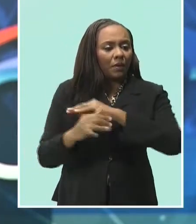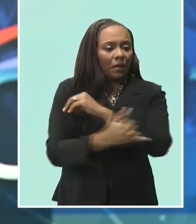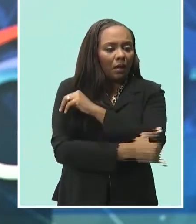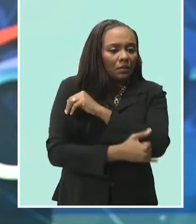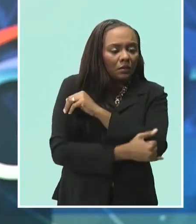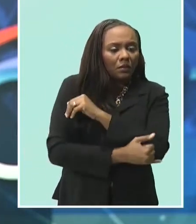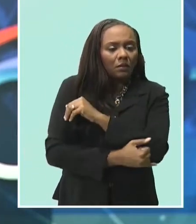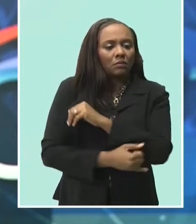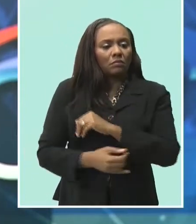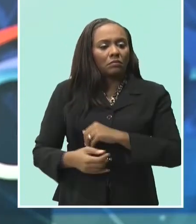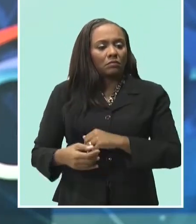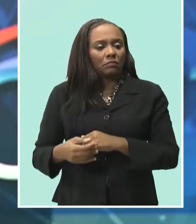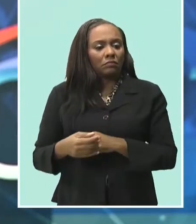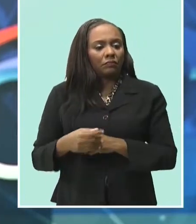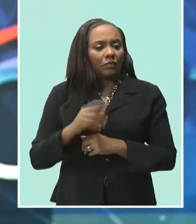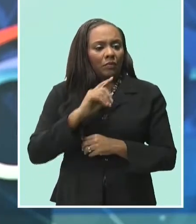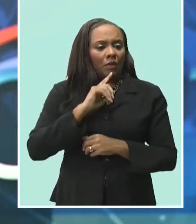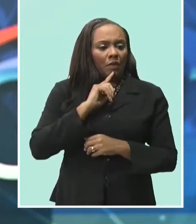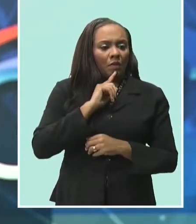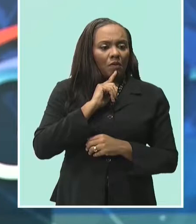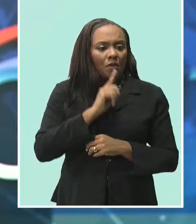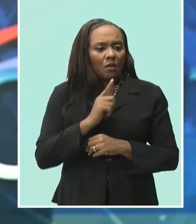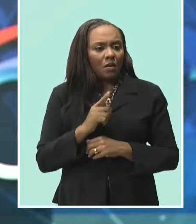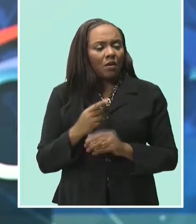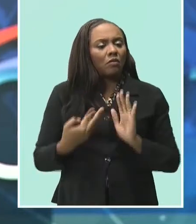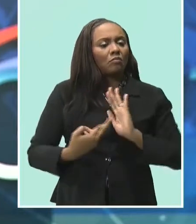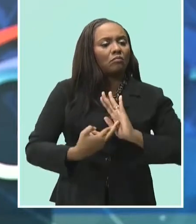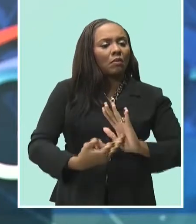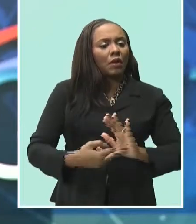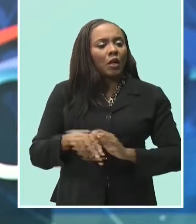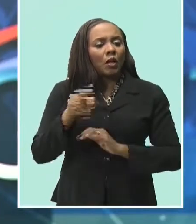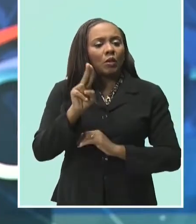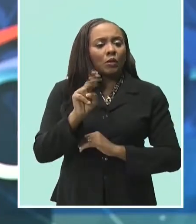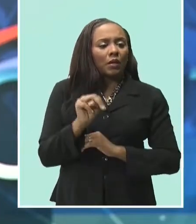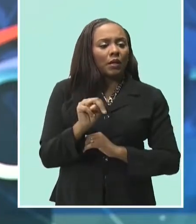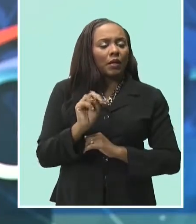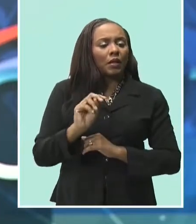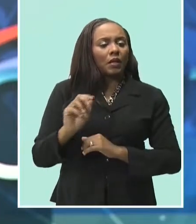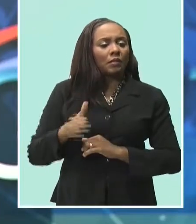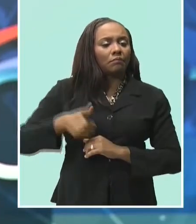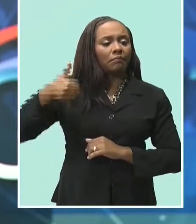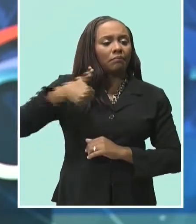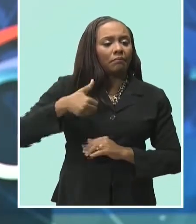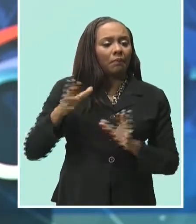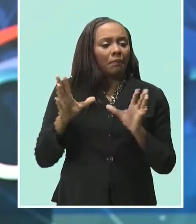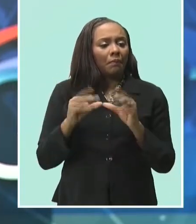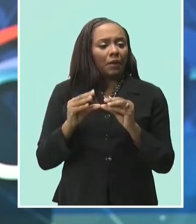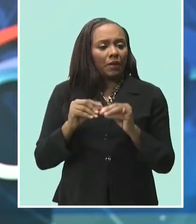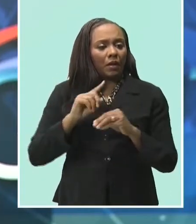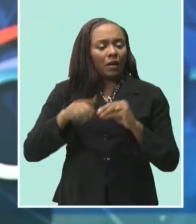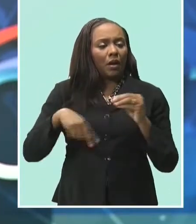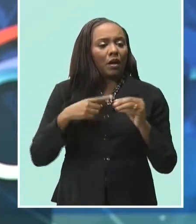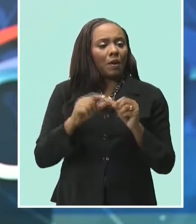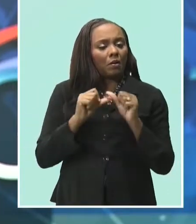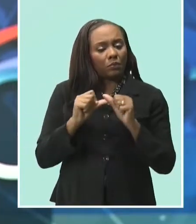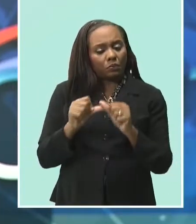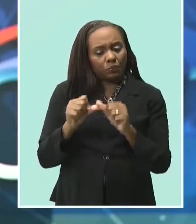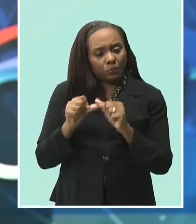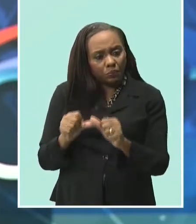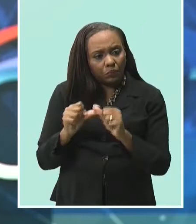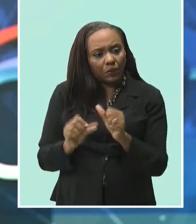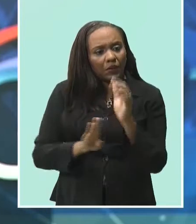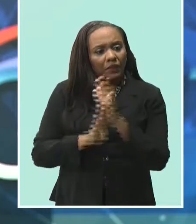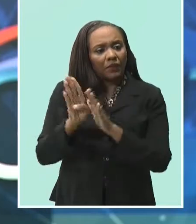representing their voluntary national reviews at the United Nations High Level Political Forum on Sustainable Development in 2020.